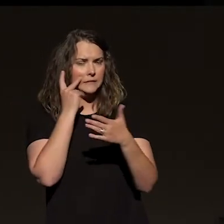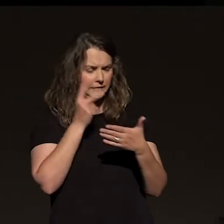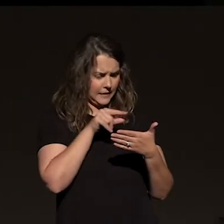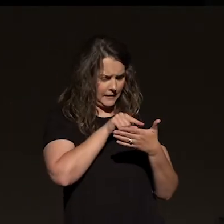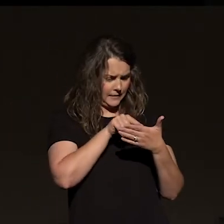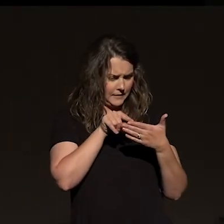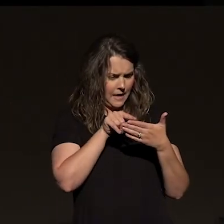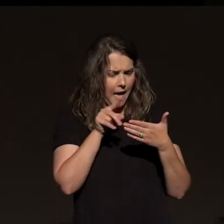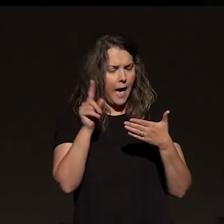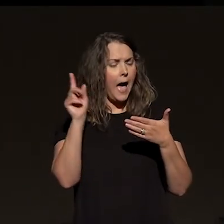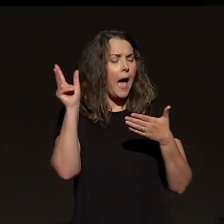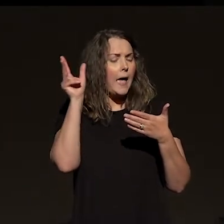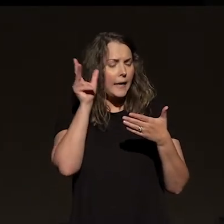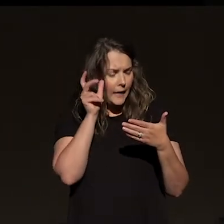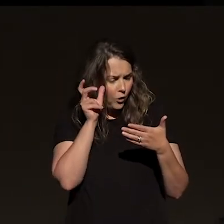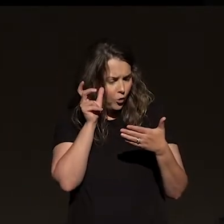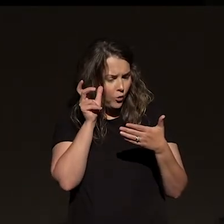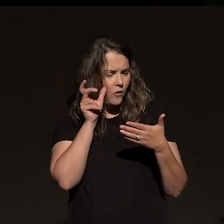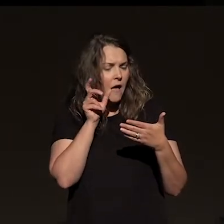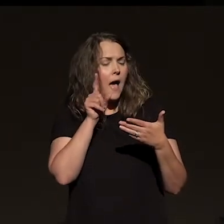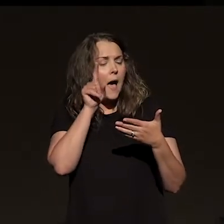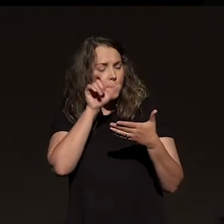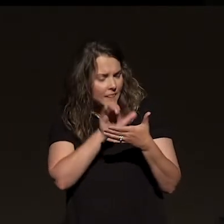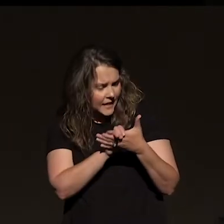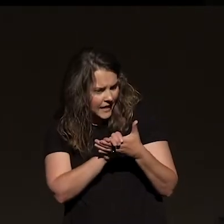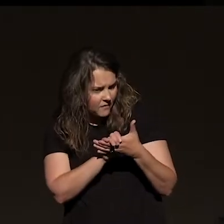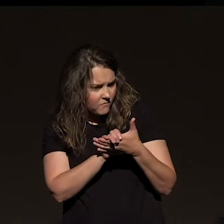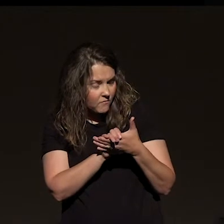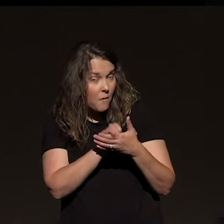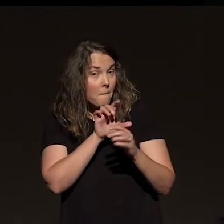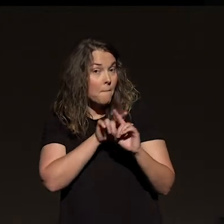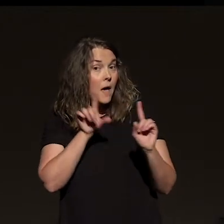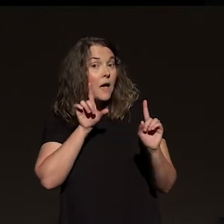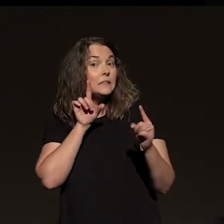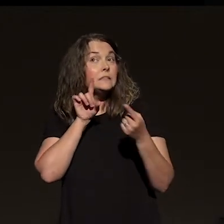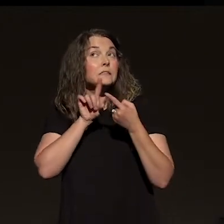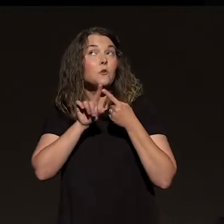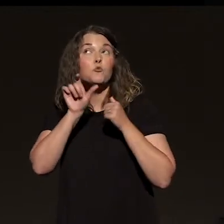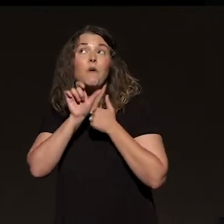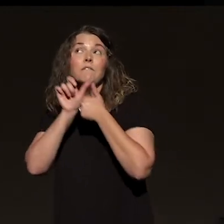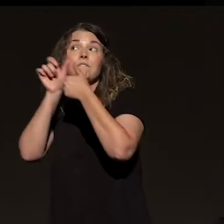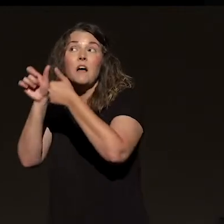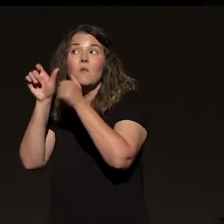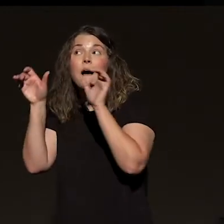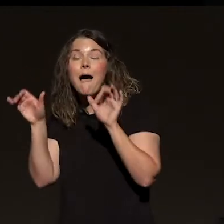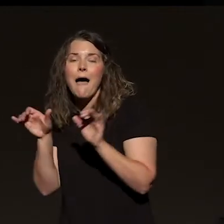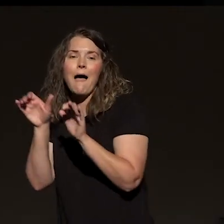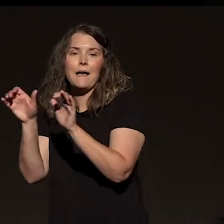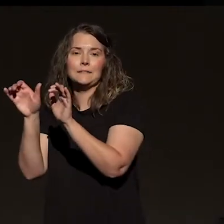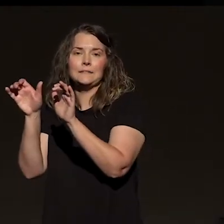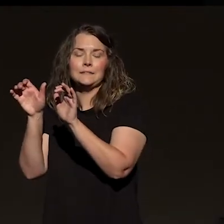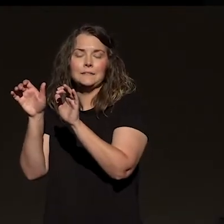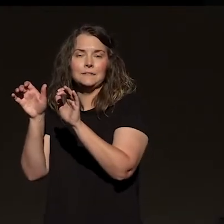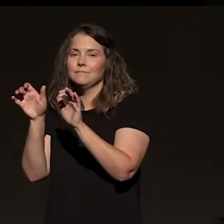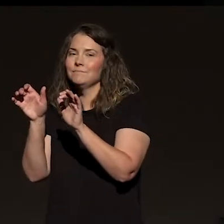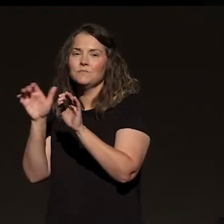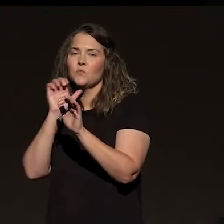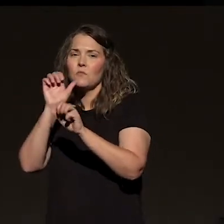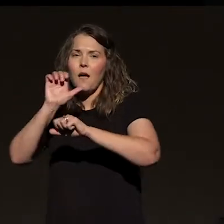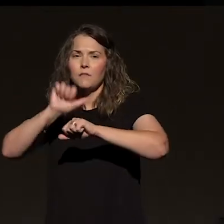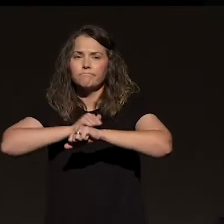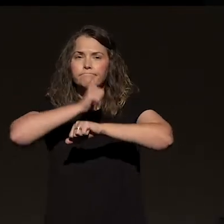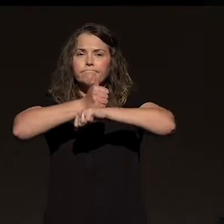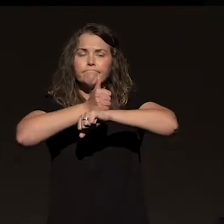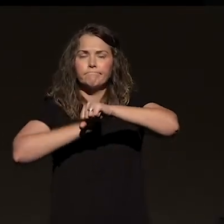believe it. But until you act on it, until you act on it, you're not building